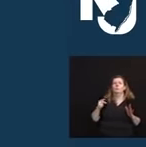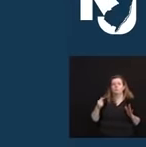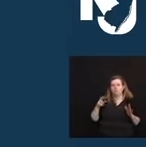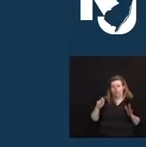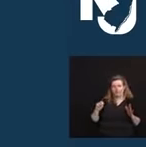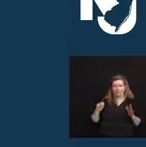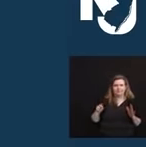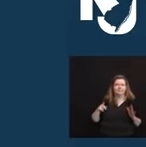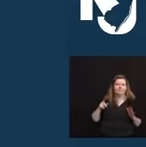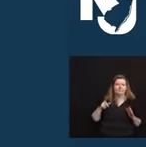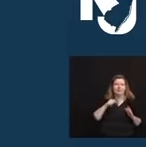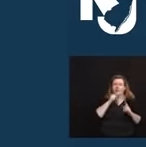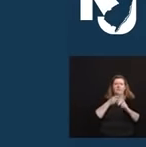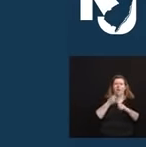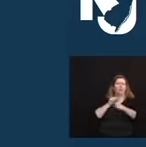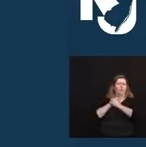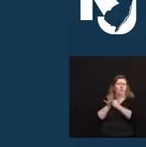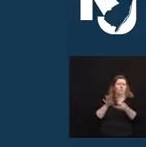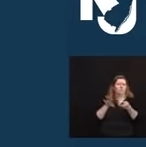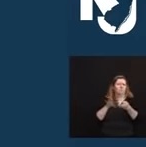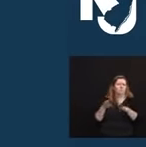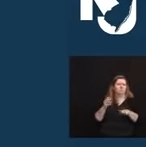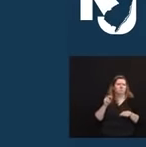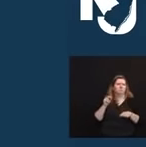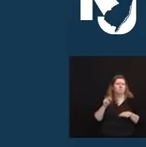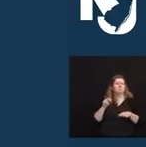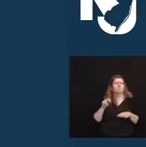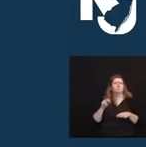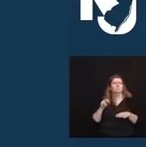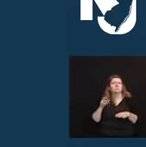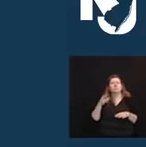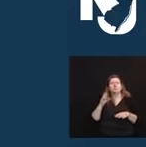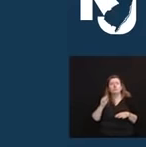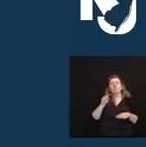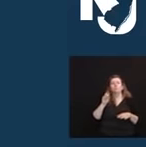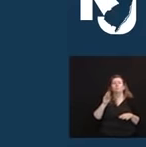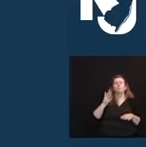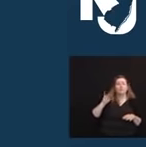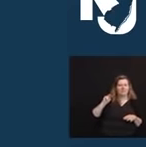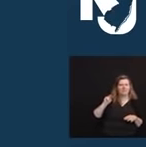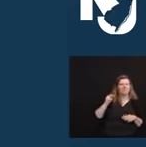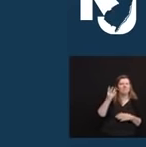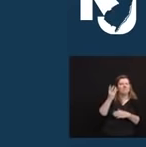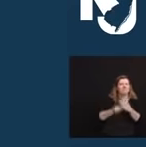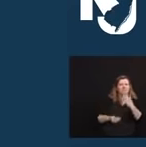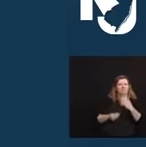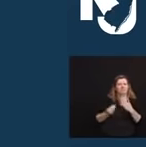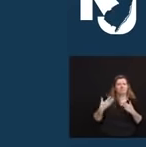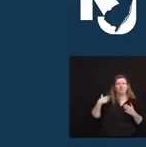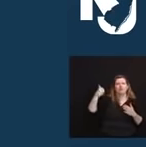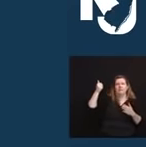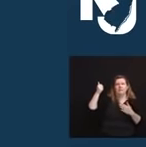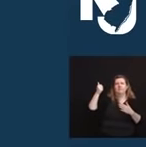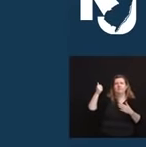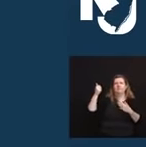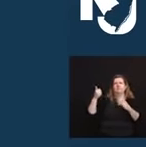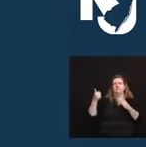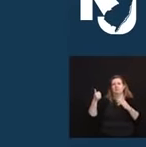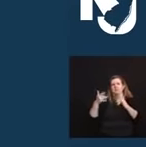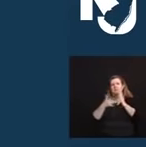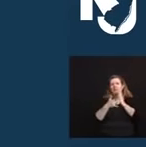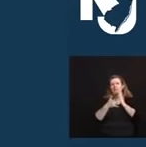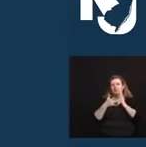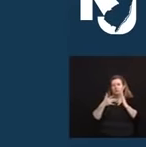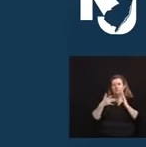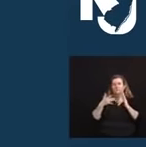On Monday, I learned of the passing of this guy, Chris Tobin, the chief technology officer and radio engineer at WBGO in Newark, New